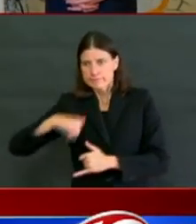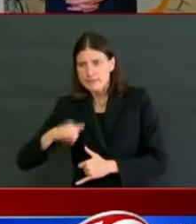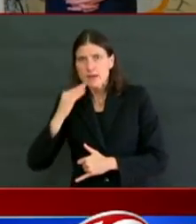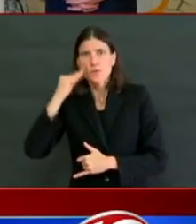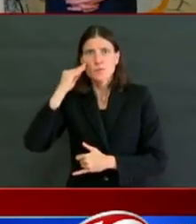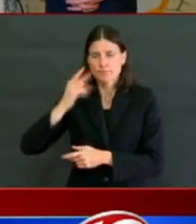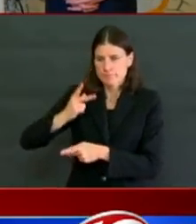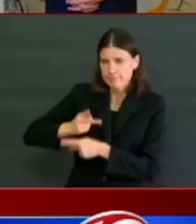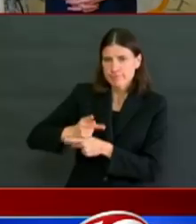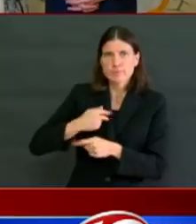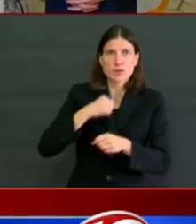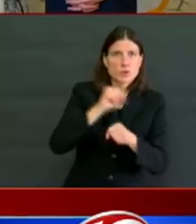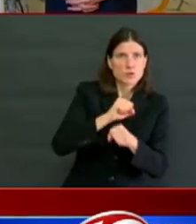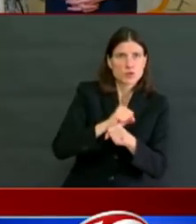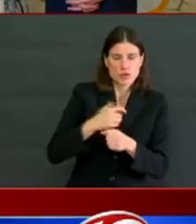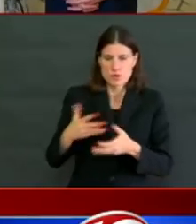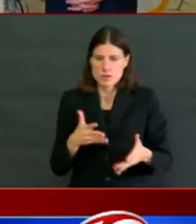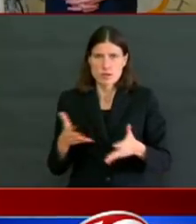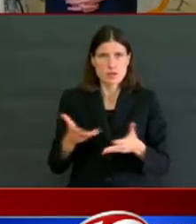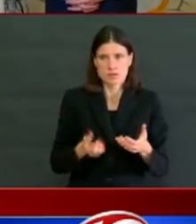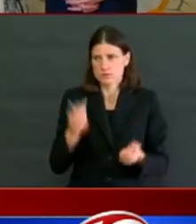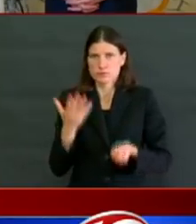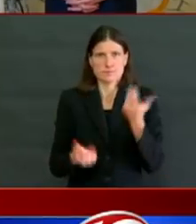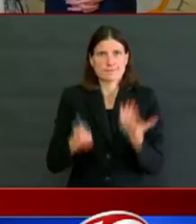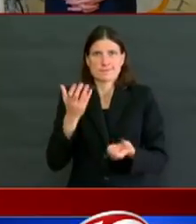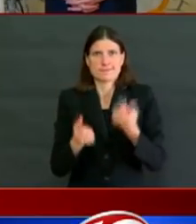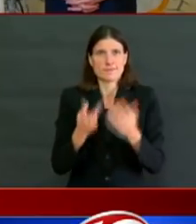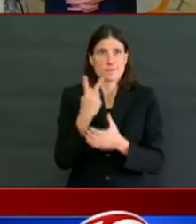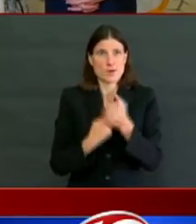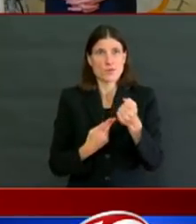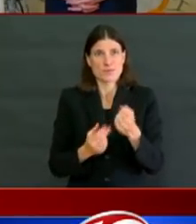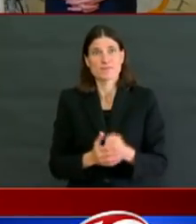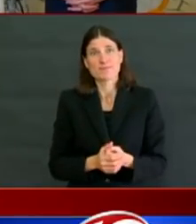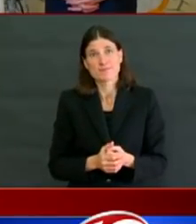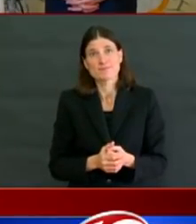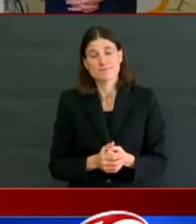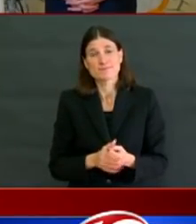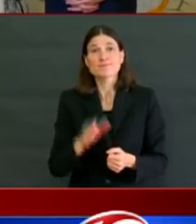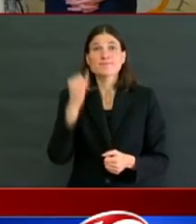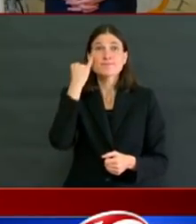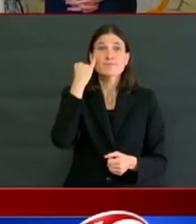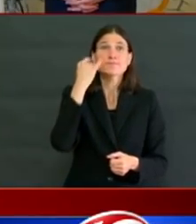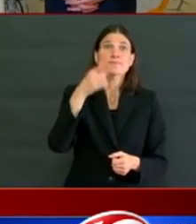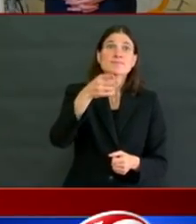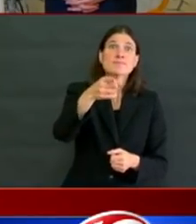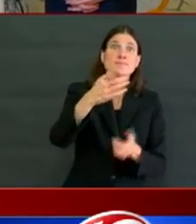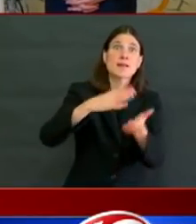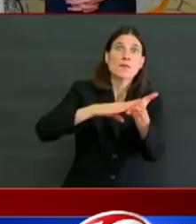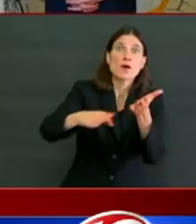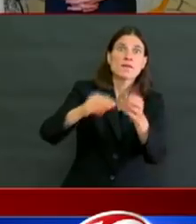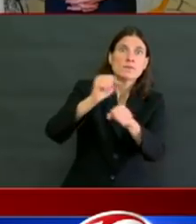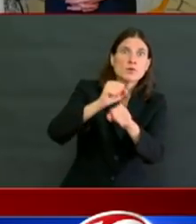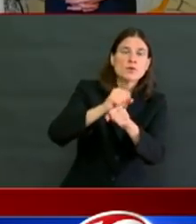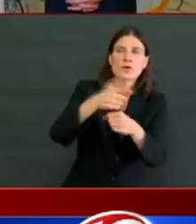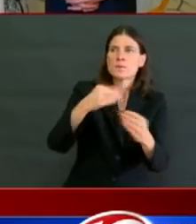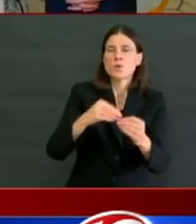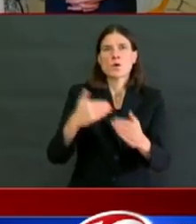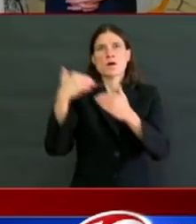those of you who've been laid off, it can be doubly difficult. So I do want